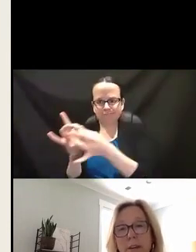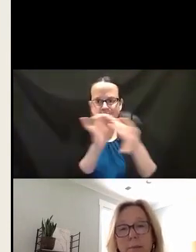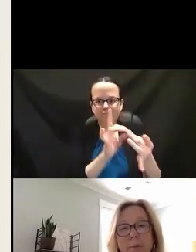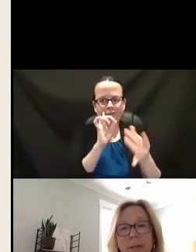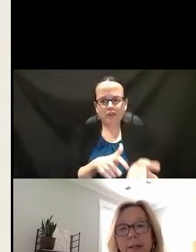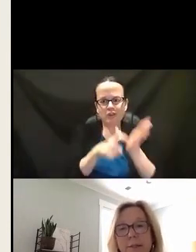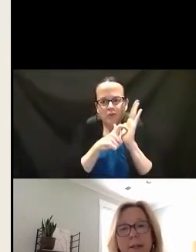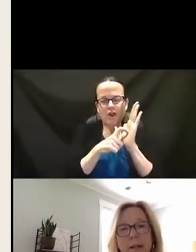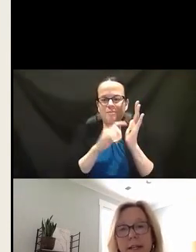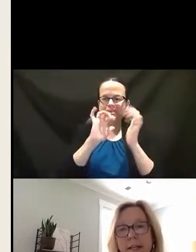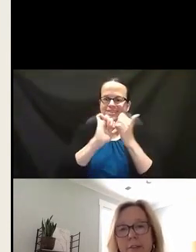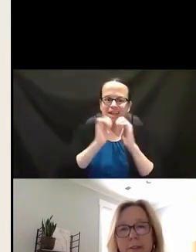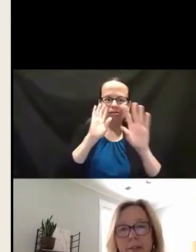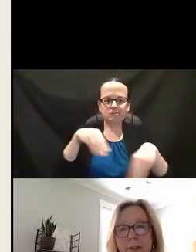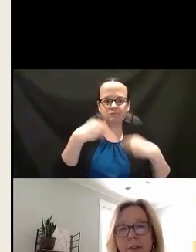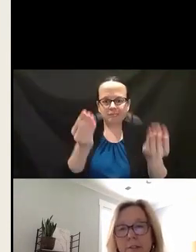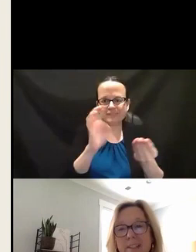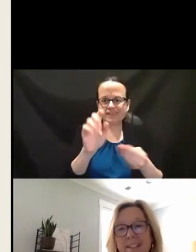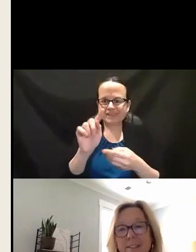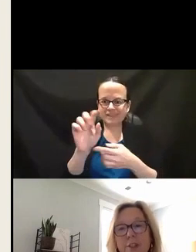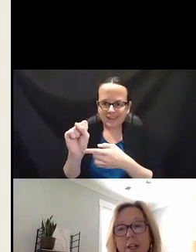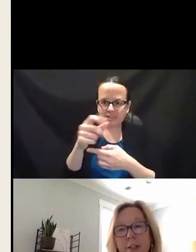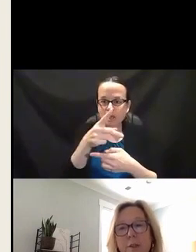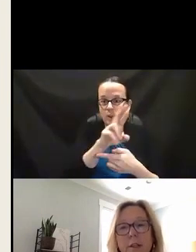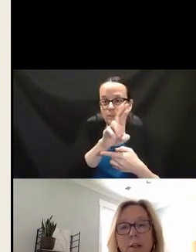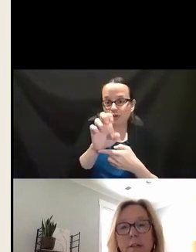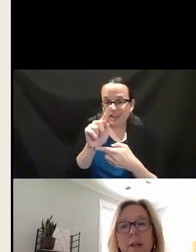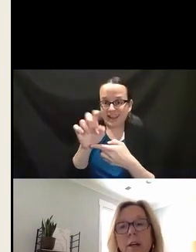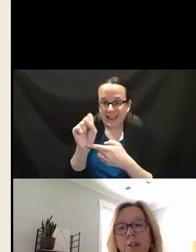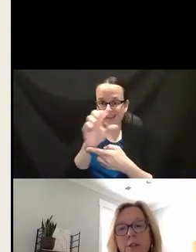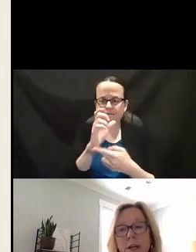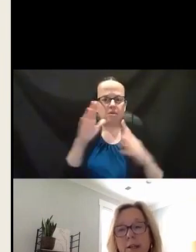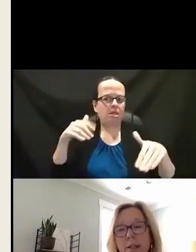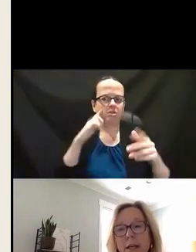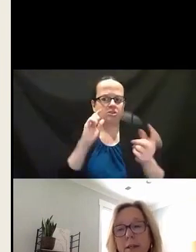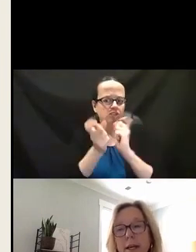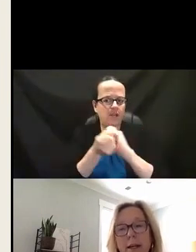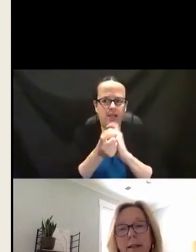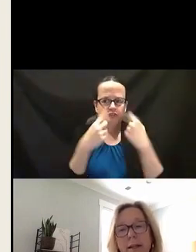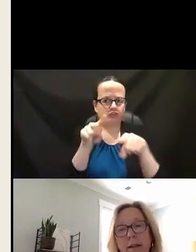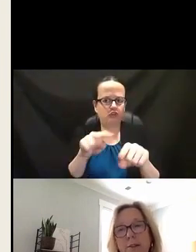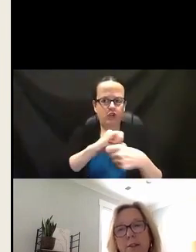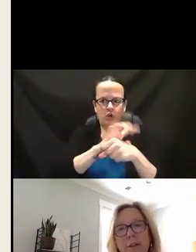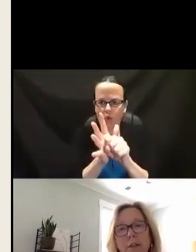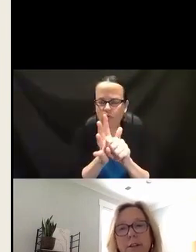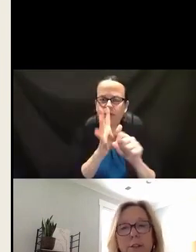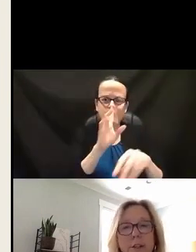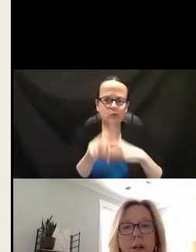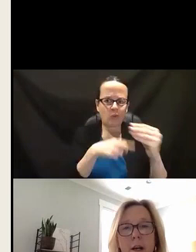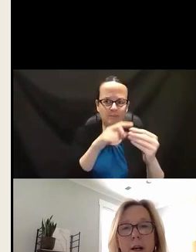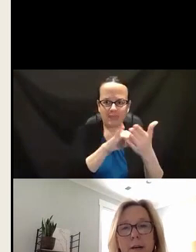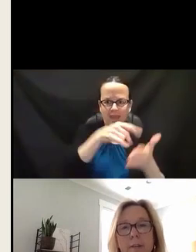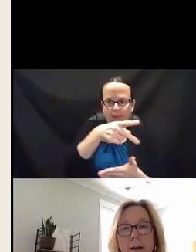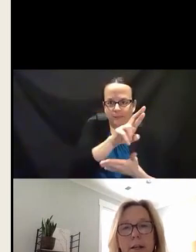to provide pre-ETS and IDA transition services didn't change within COVID. So it talks about that. And then it also encourages